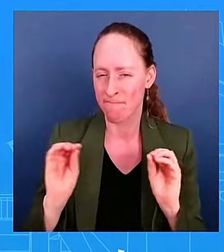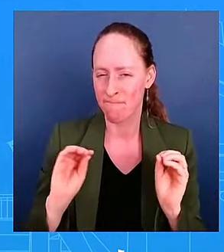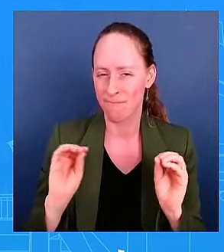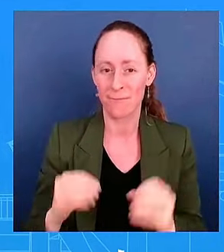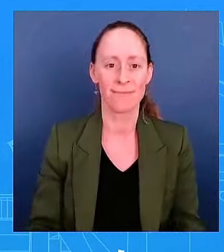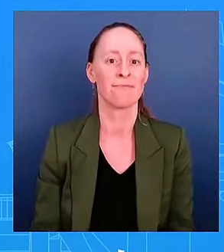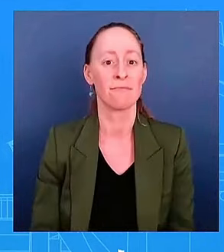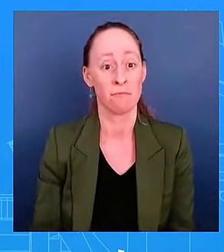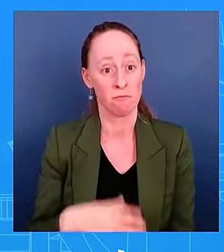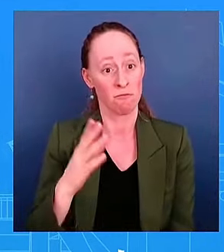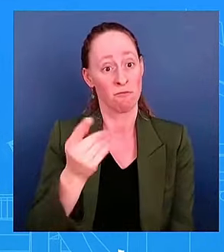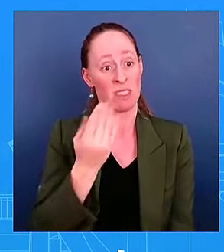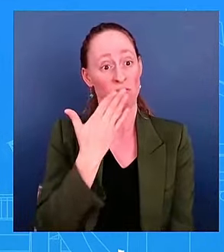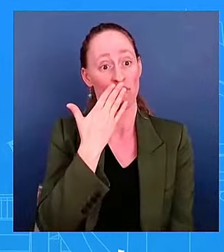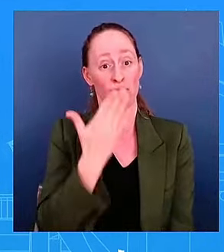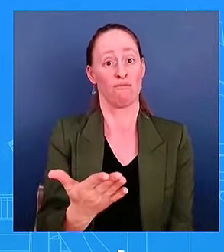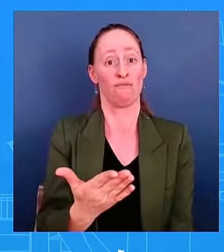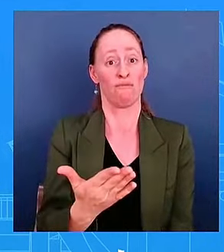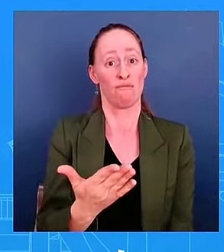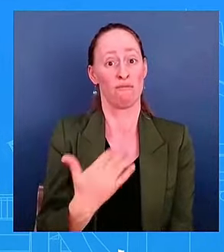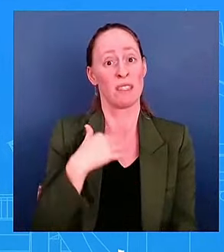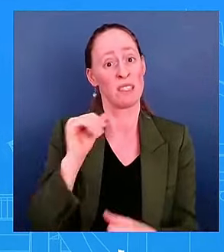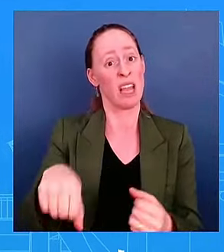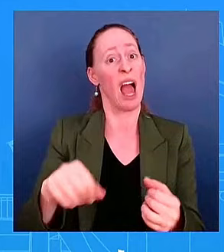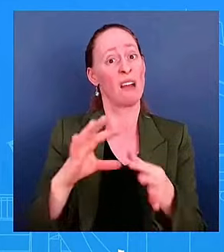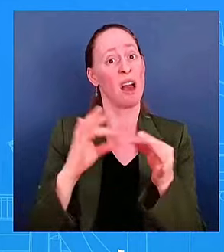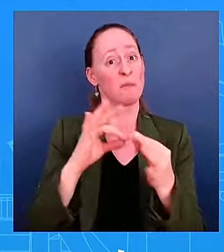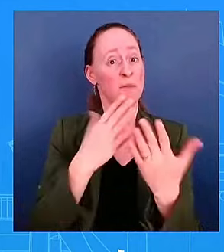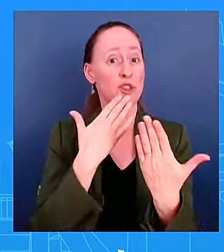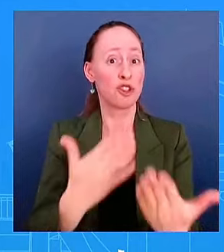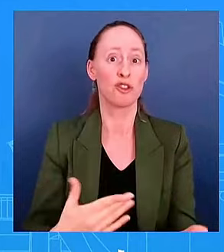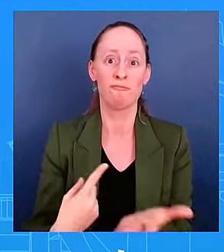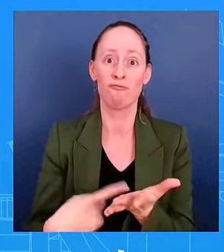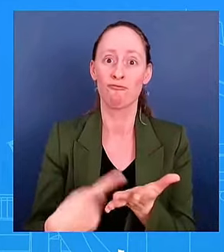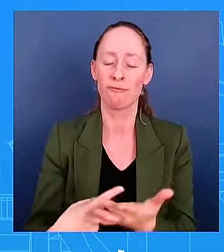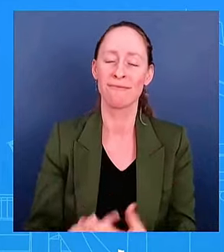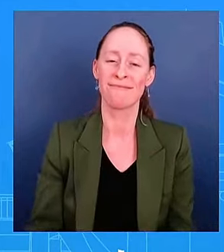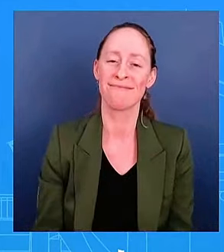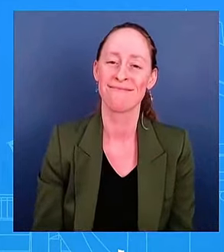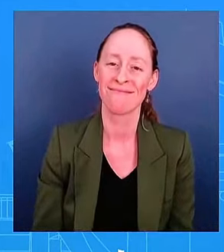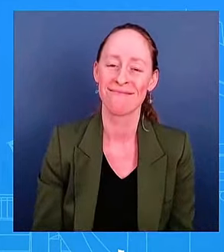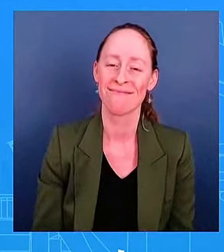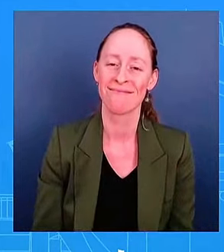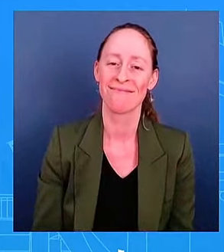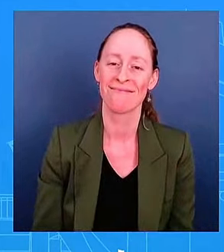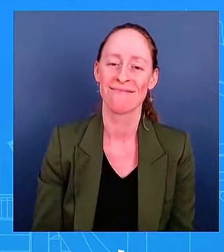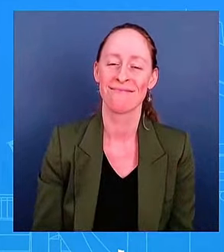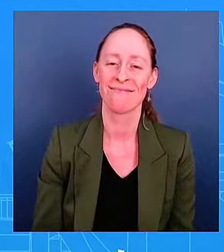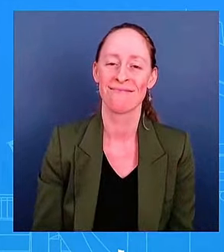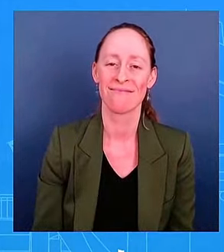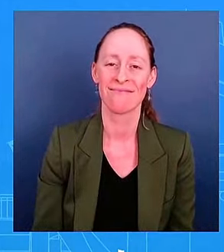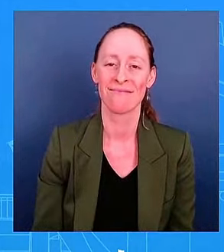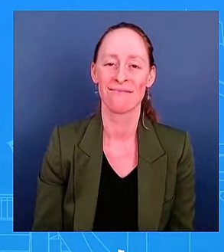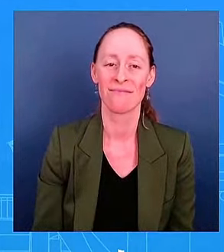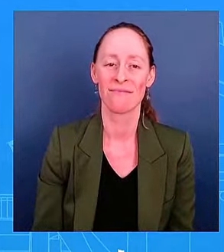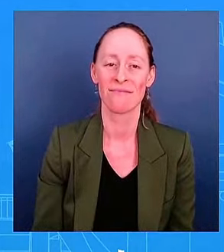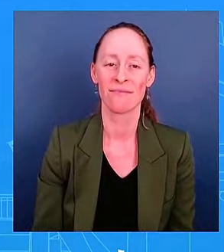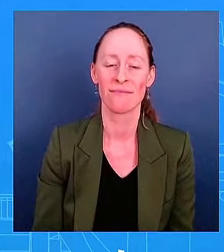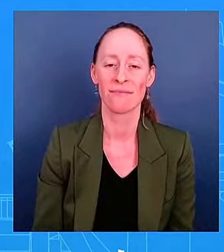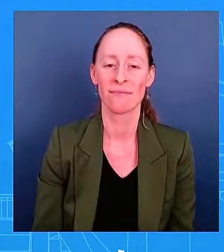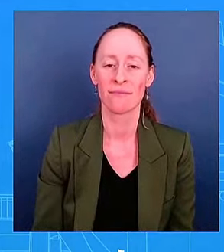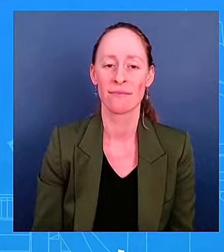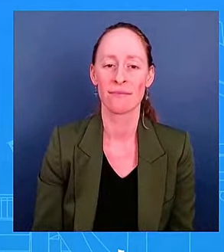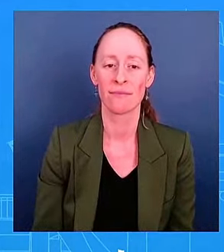faith, and that's what we want to see. Thank you so much, Karen. I just also want to follow up on the remarks the President made